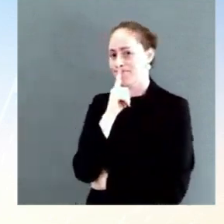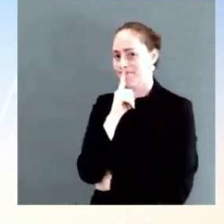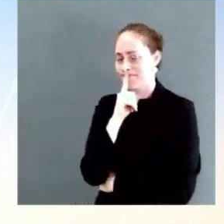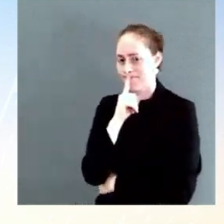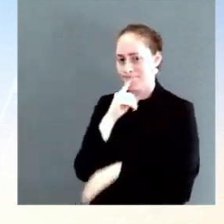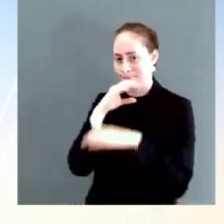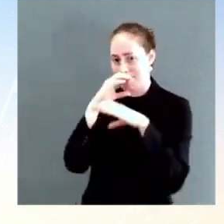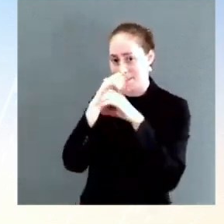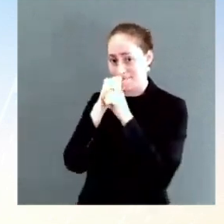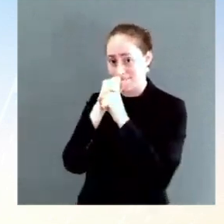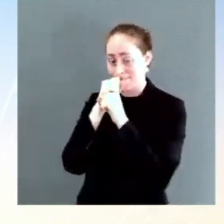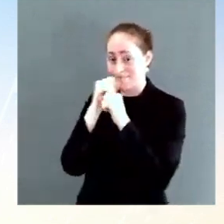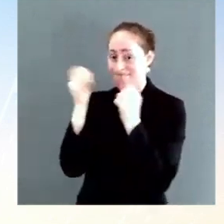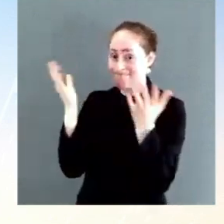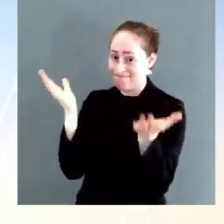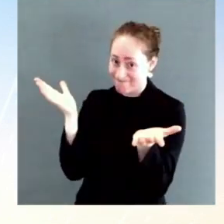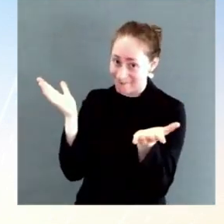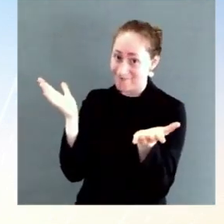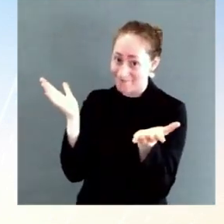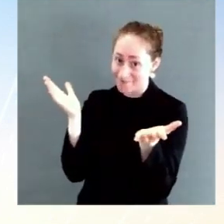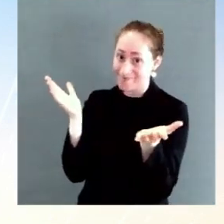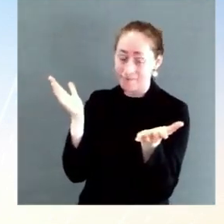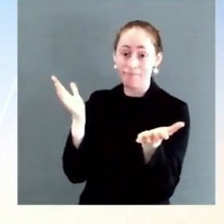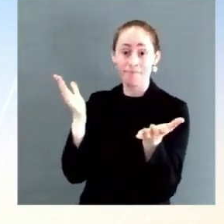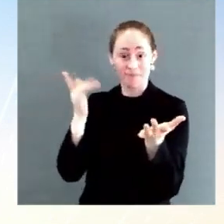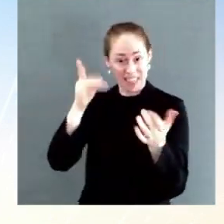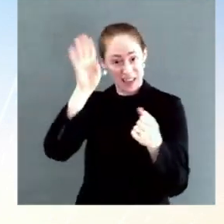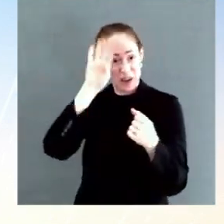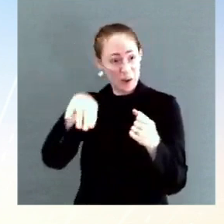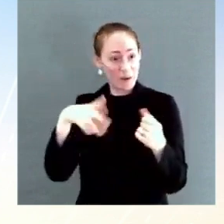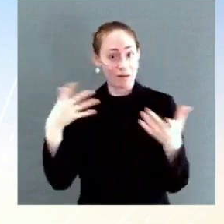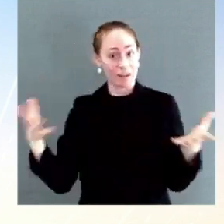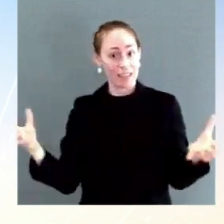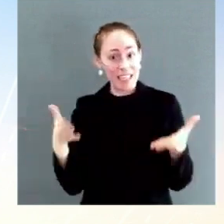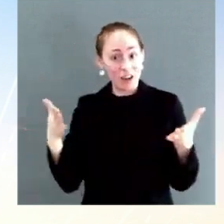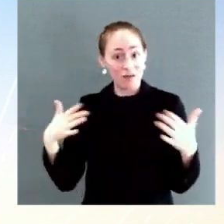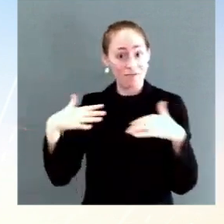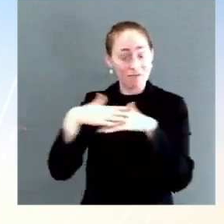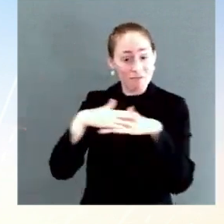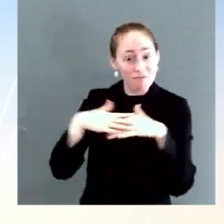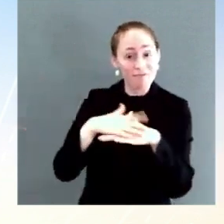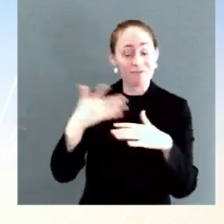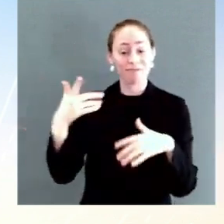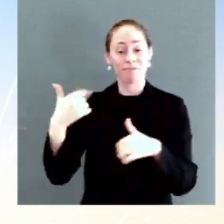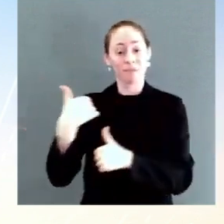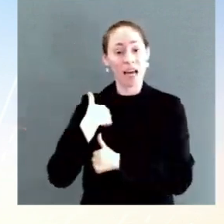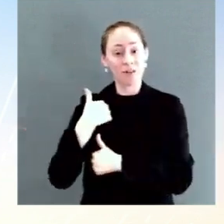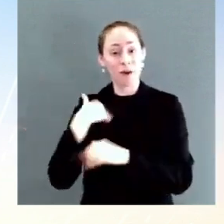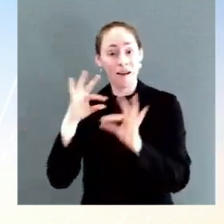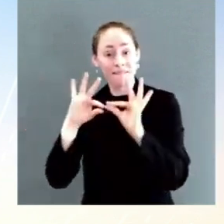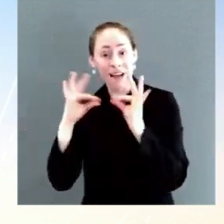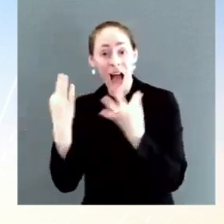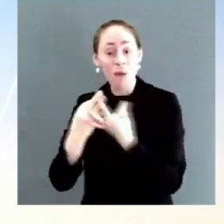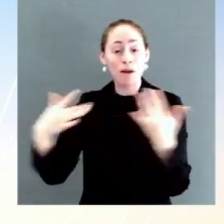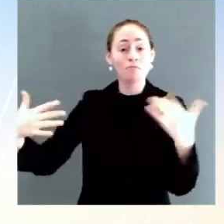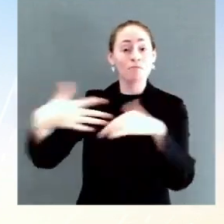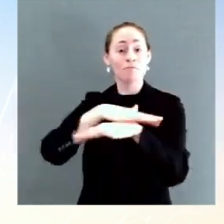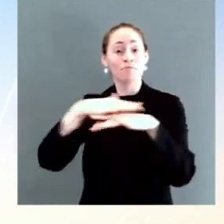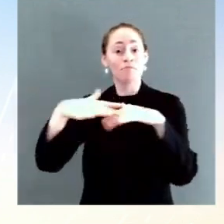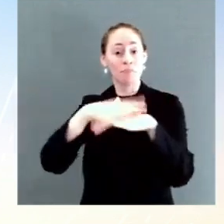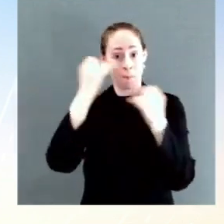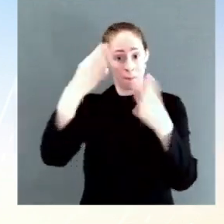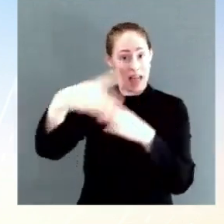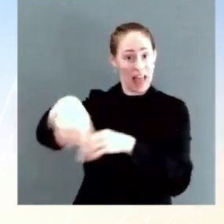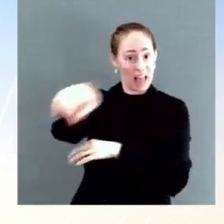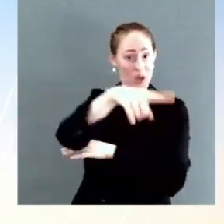reportedly with military veterans and military families reportedly, many of you covered, so you could confirm that, and